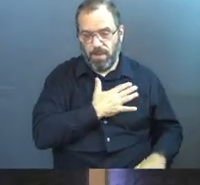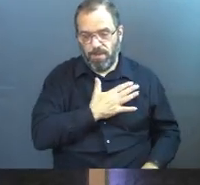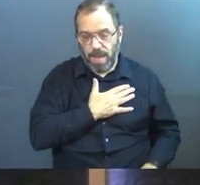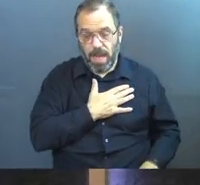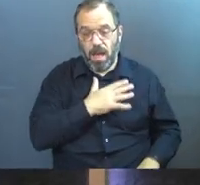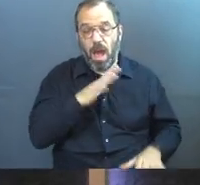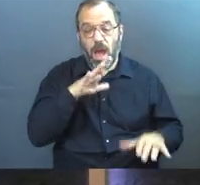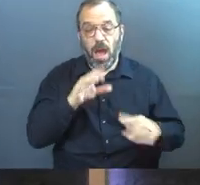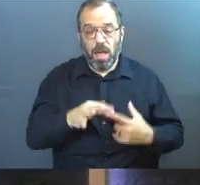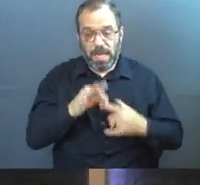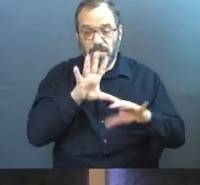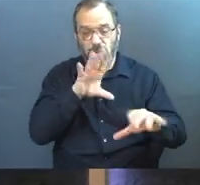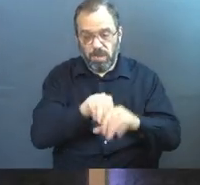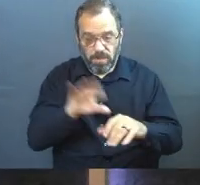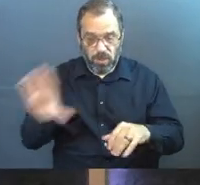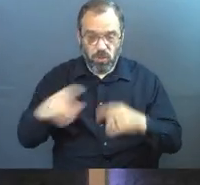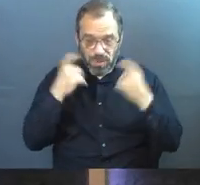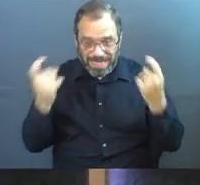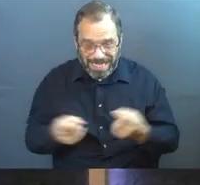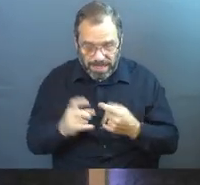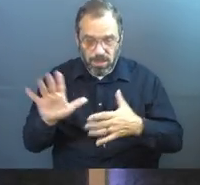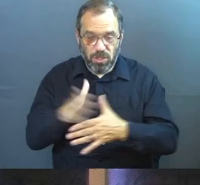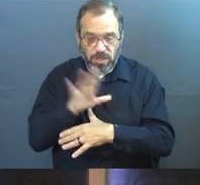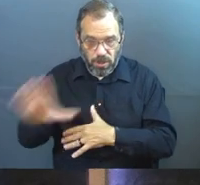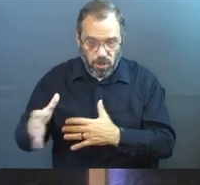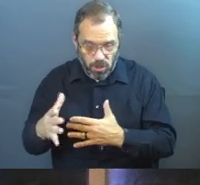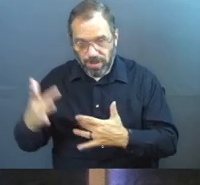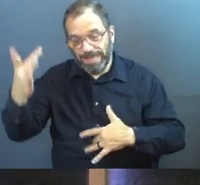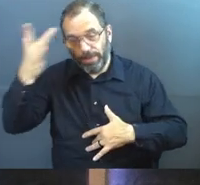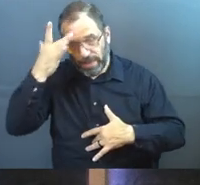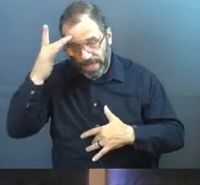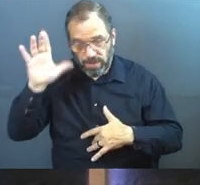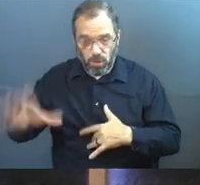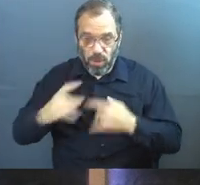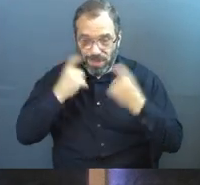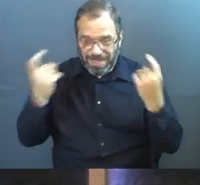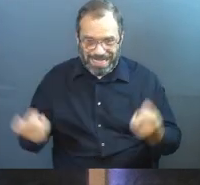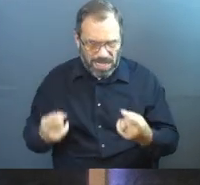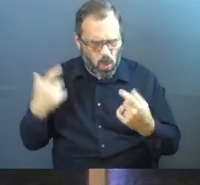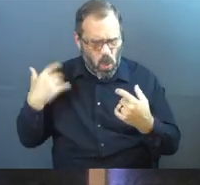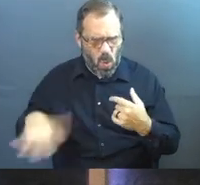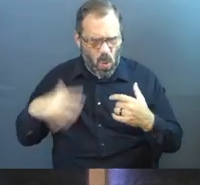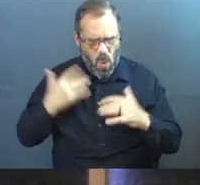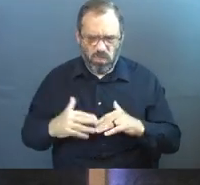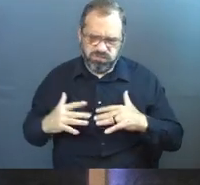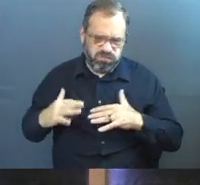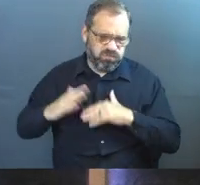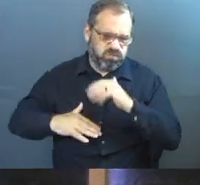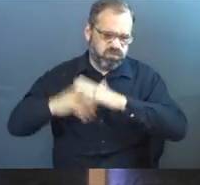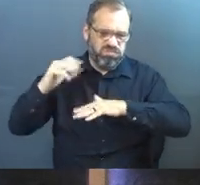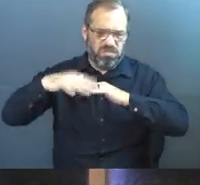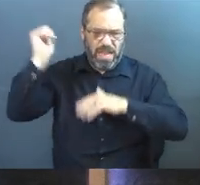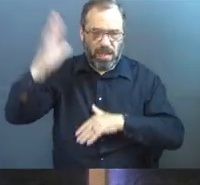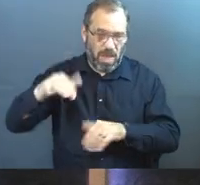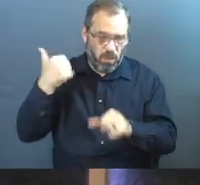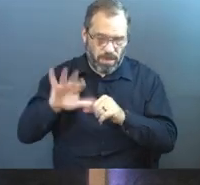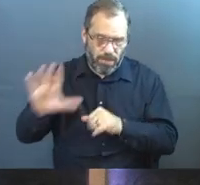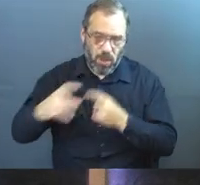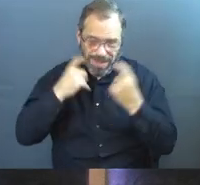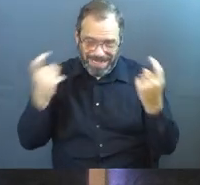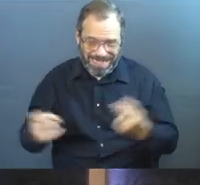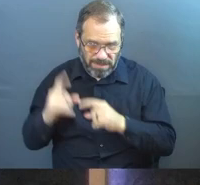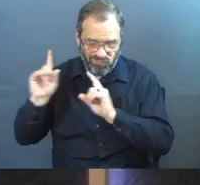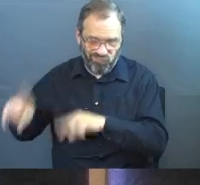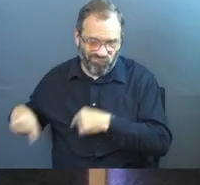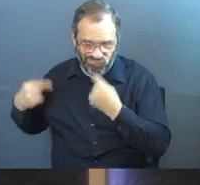lest you take part in her sins, lest you share in her plagues, for her sins are heaped high as heaven, and God has remembered her iniquities